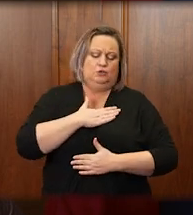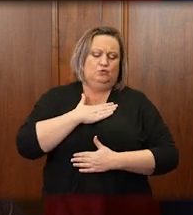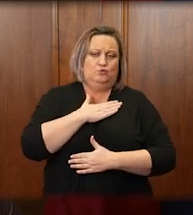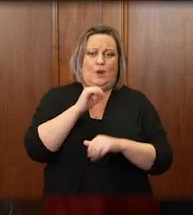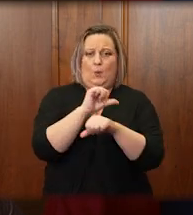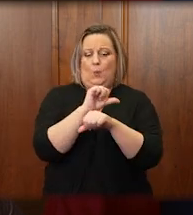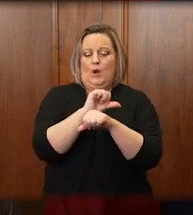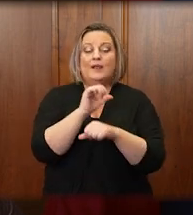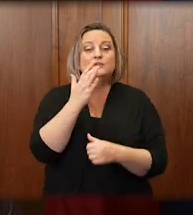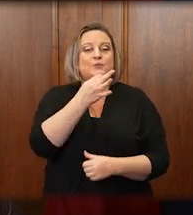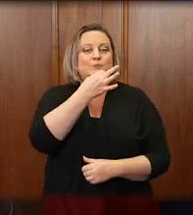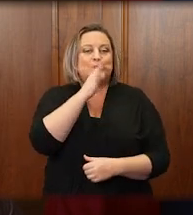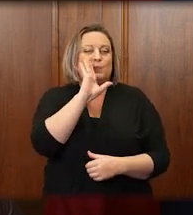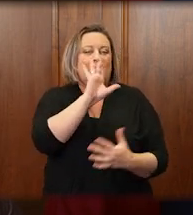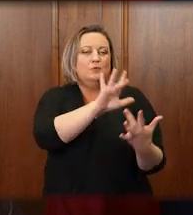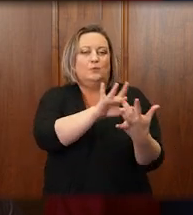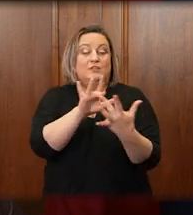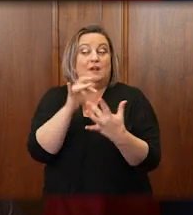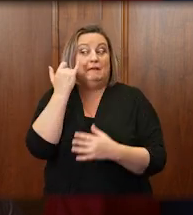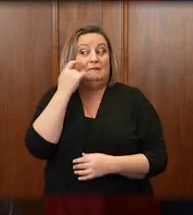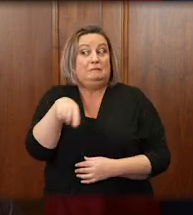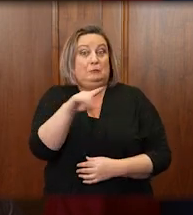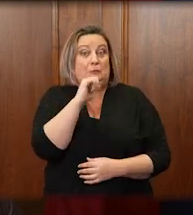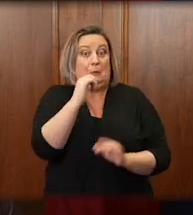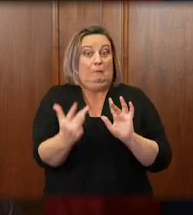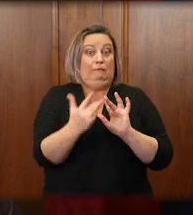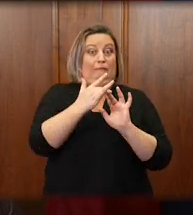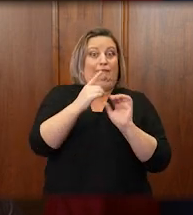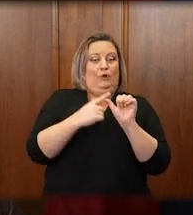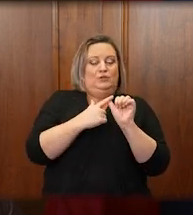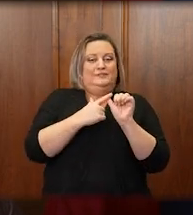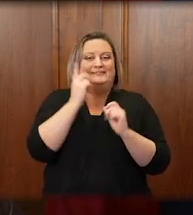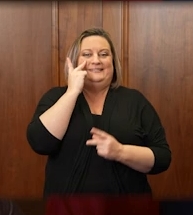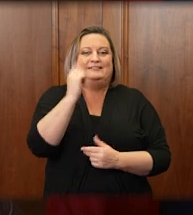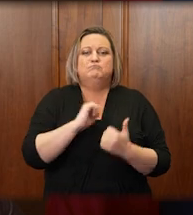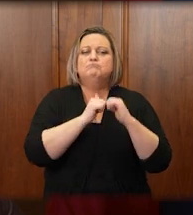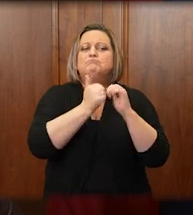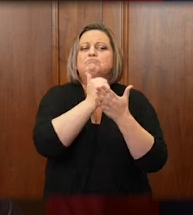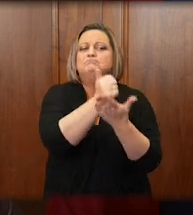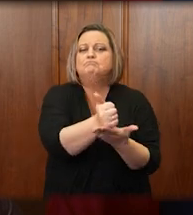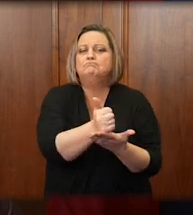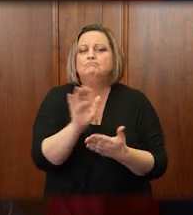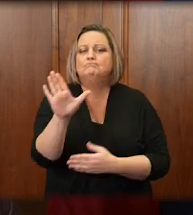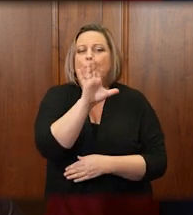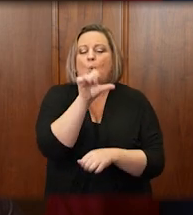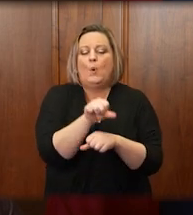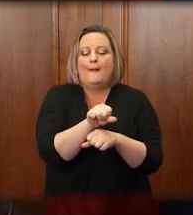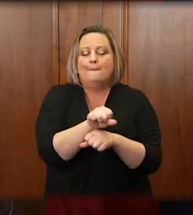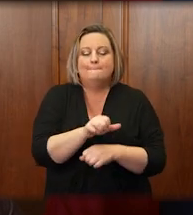she will be reaching out to you if you don't reach out to her first to see how she can assist you in your work.